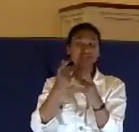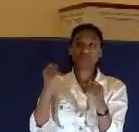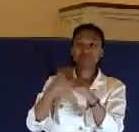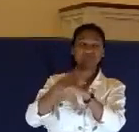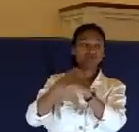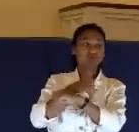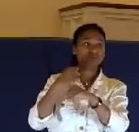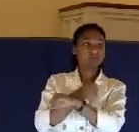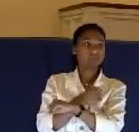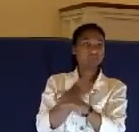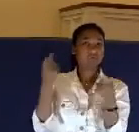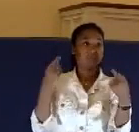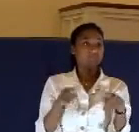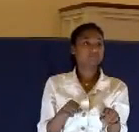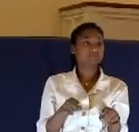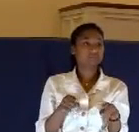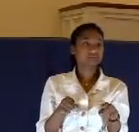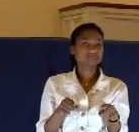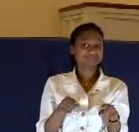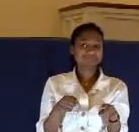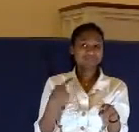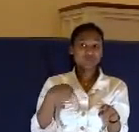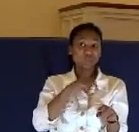Well, if he had, we would not be saved today.